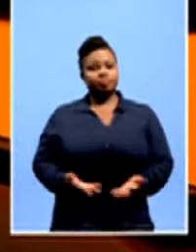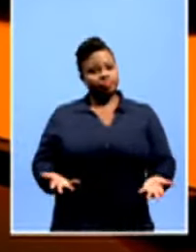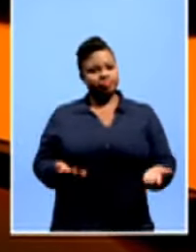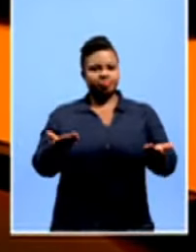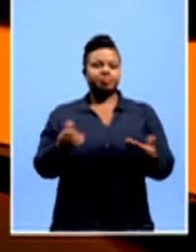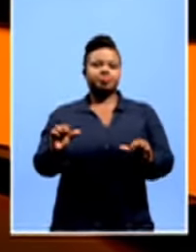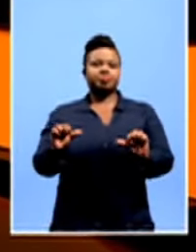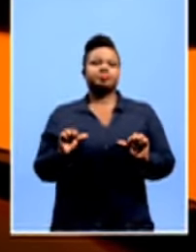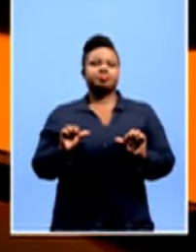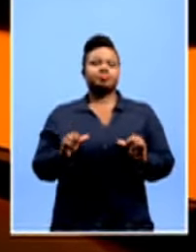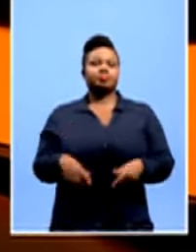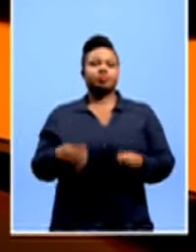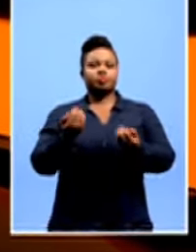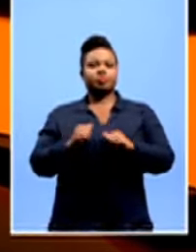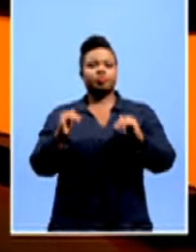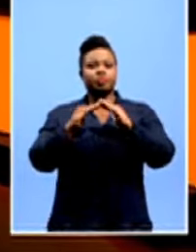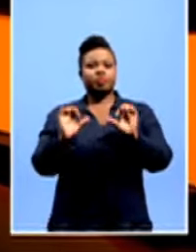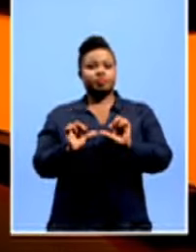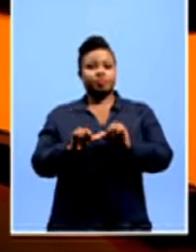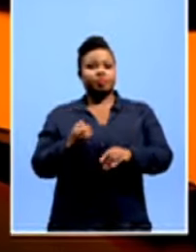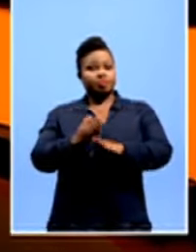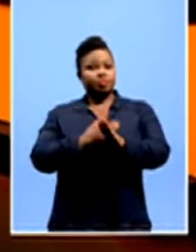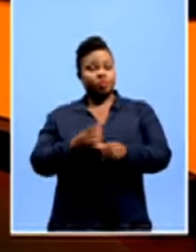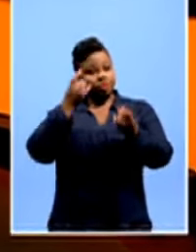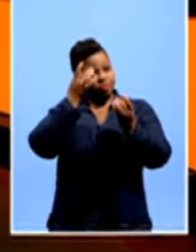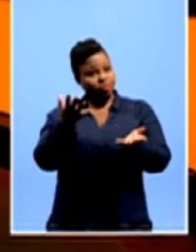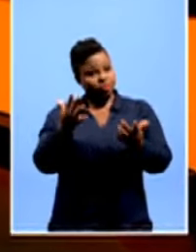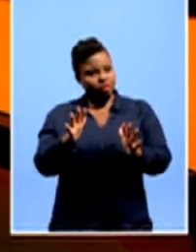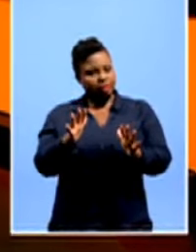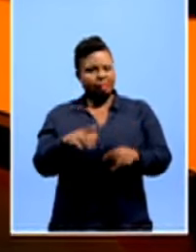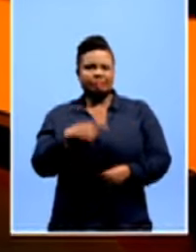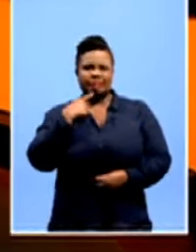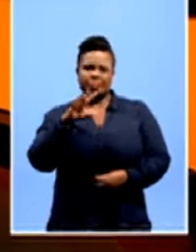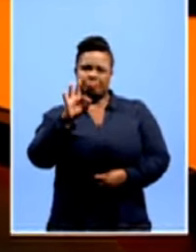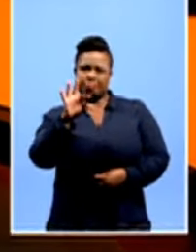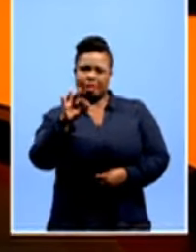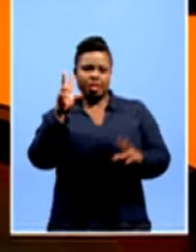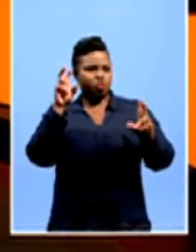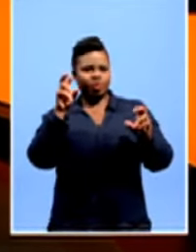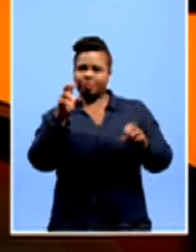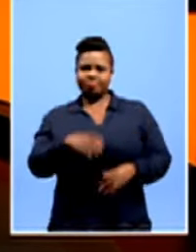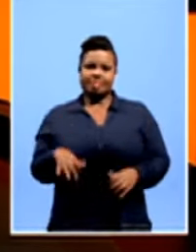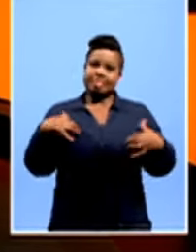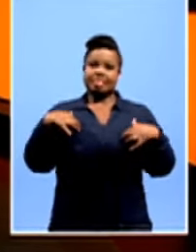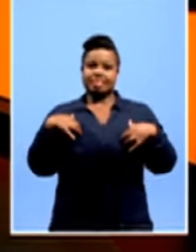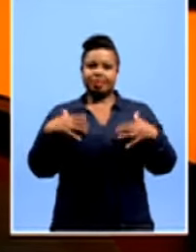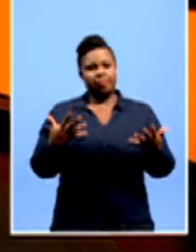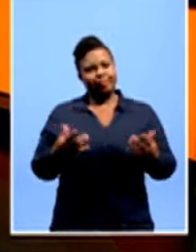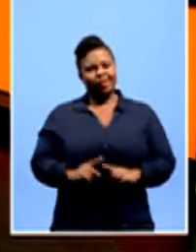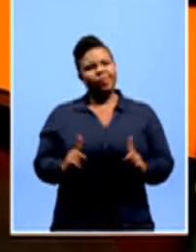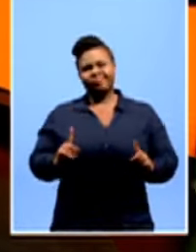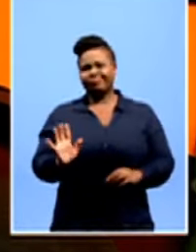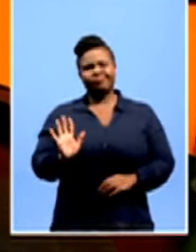Right, welcome back to The Democracy Gauge. Before the break, I told you I'll be throwing forward to Monday's topic. Getting too excited, I suppose.